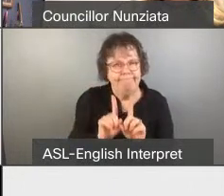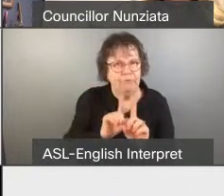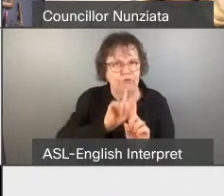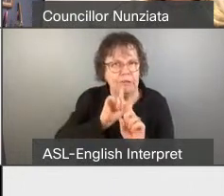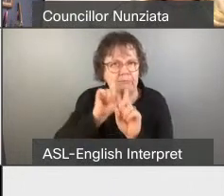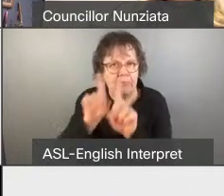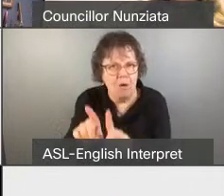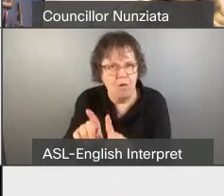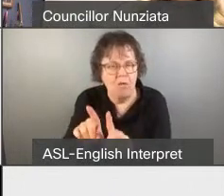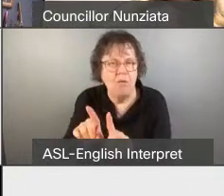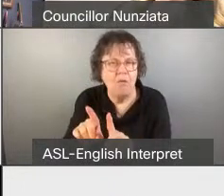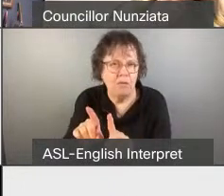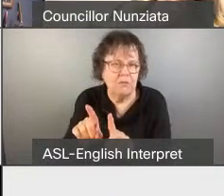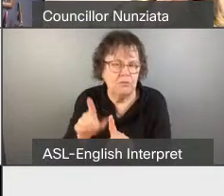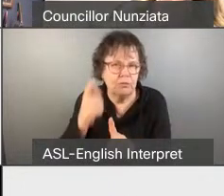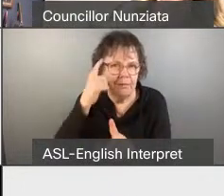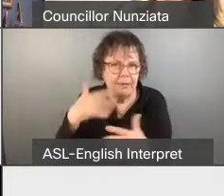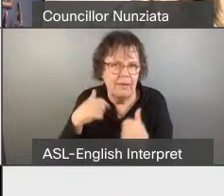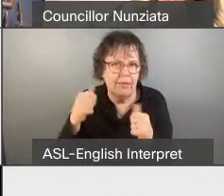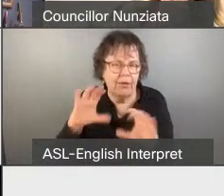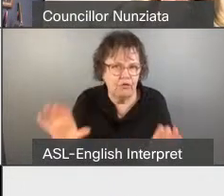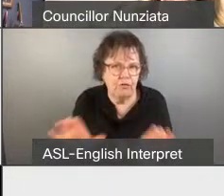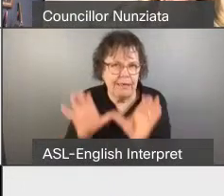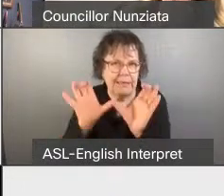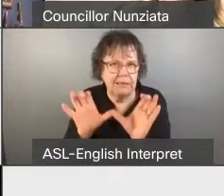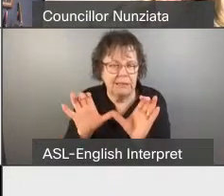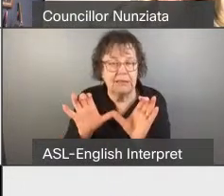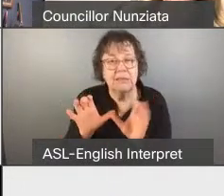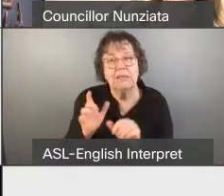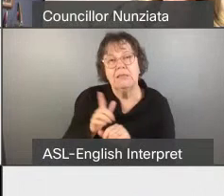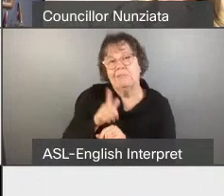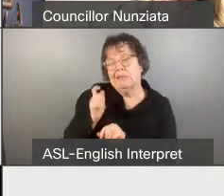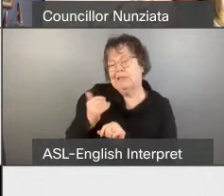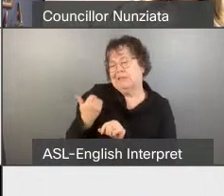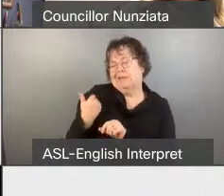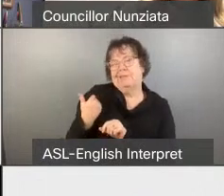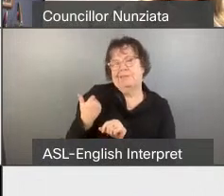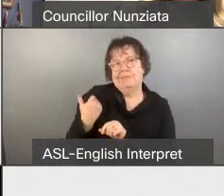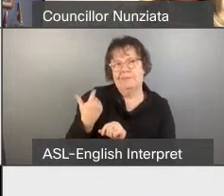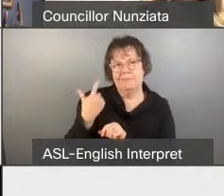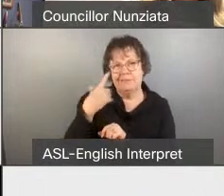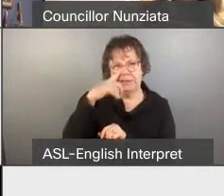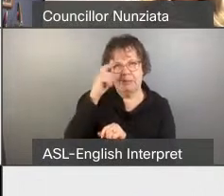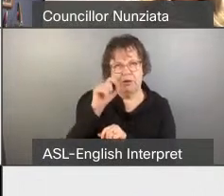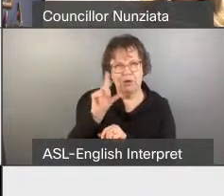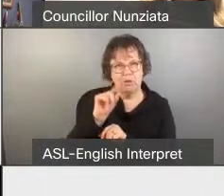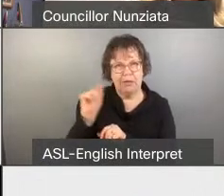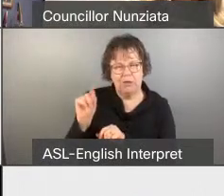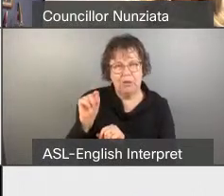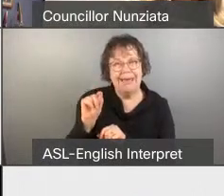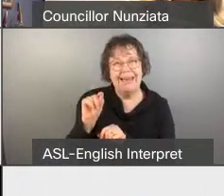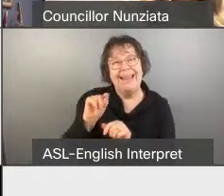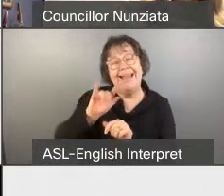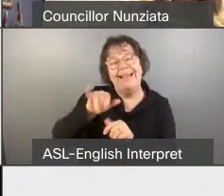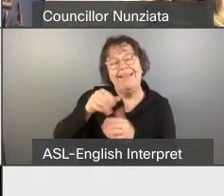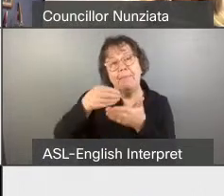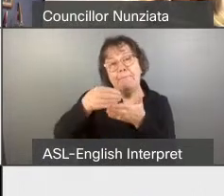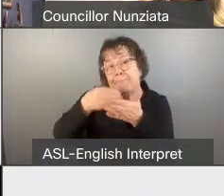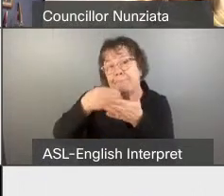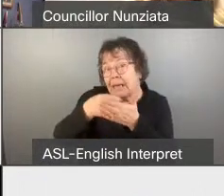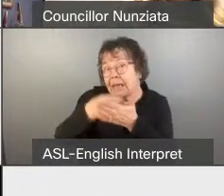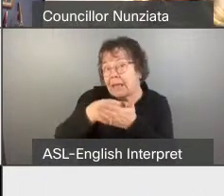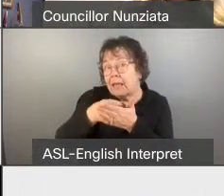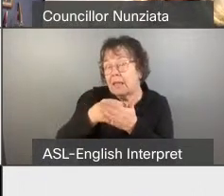And because that's because of the demands made in the summer of 2020. The budget given to this new unit can be much more ambitious.